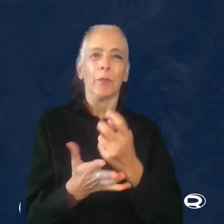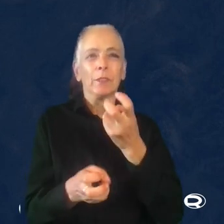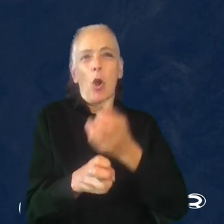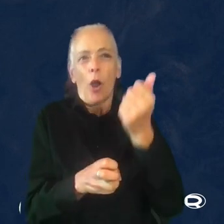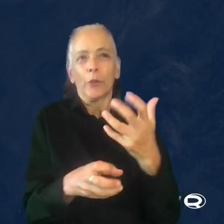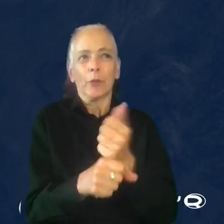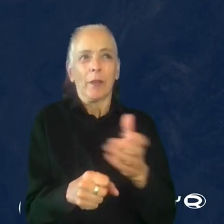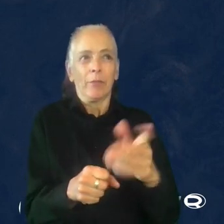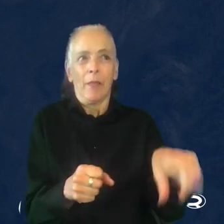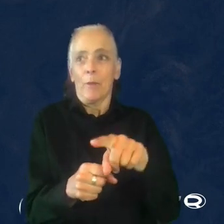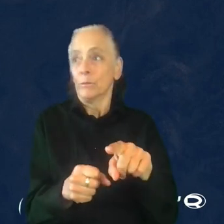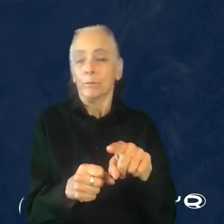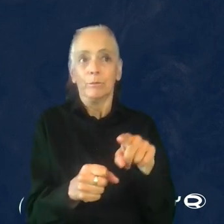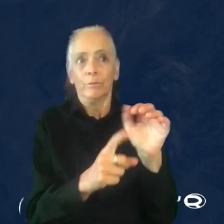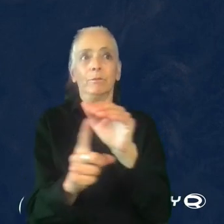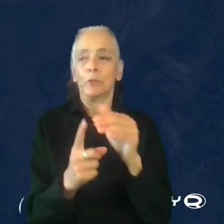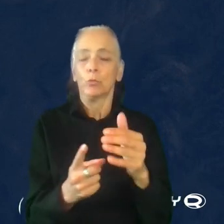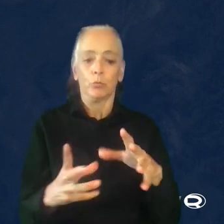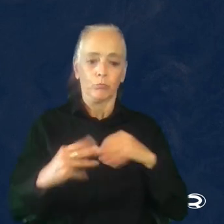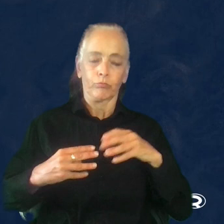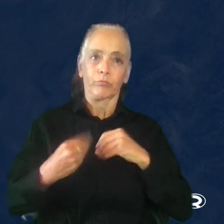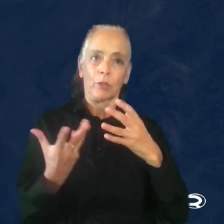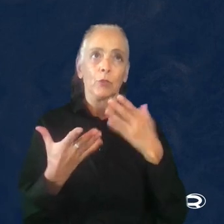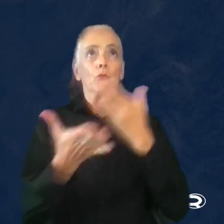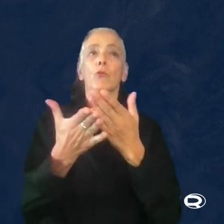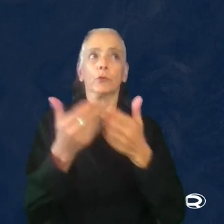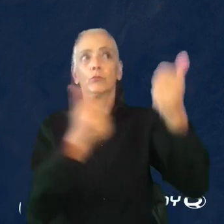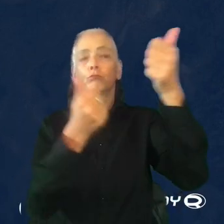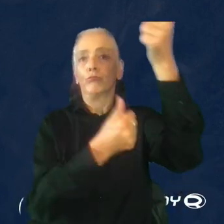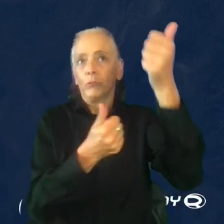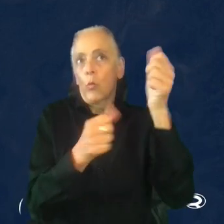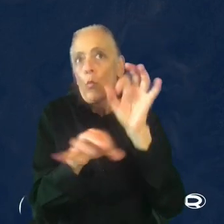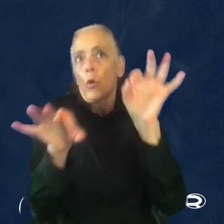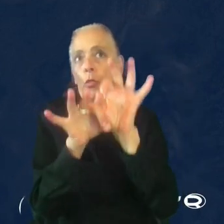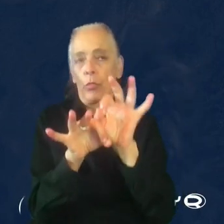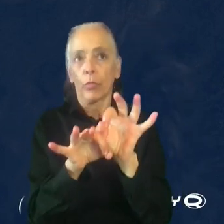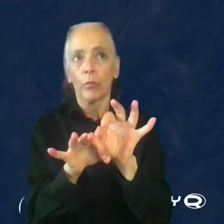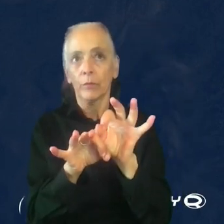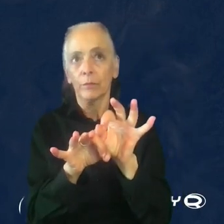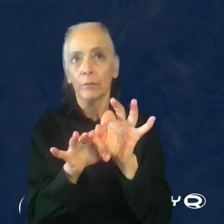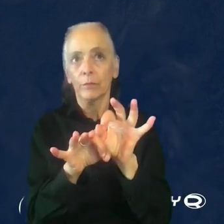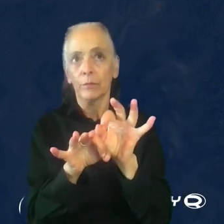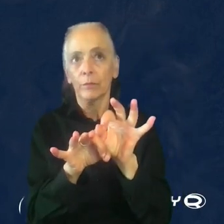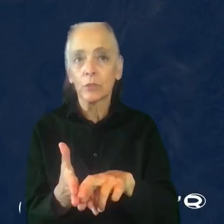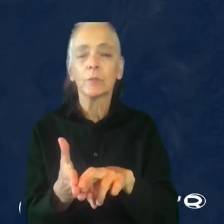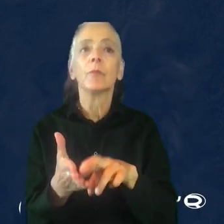to show the value of doing research, to prove to leadership that this is something worth doing. And it also makes it